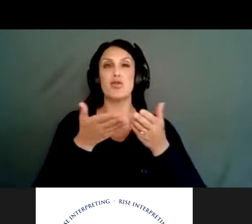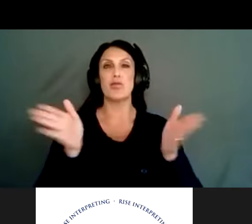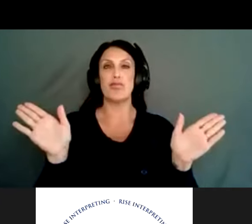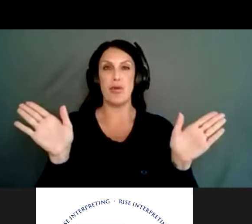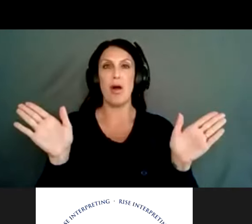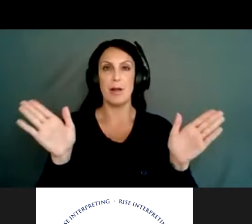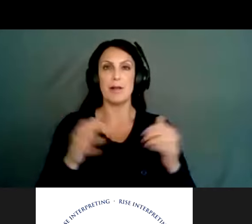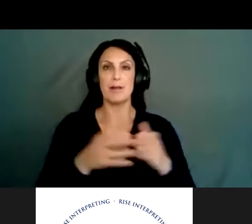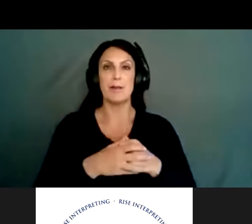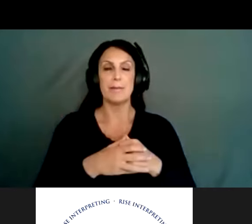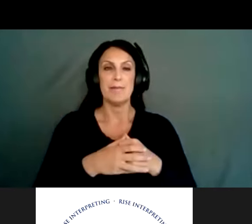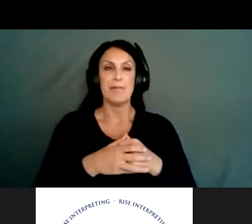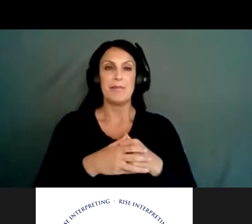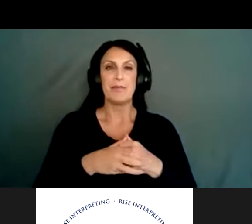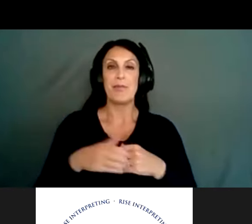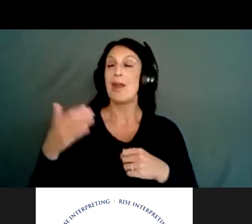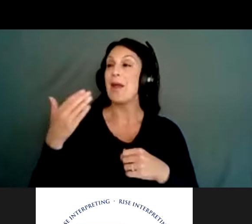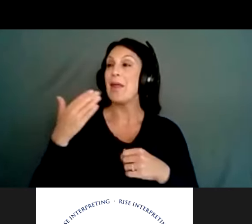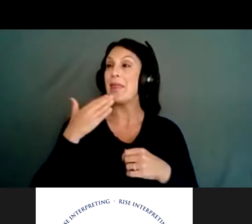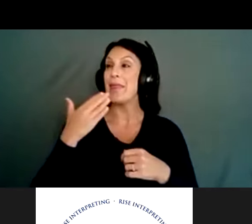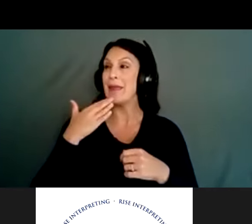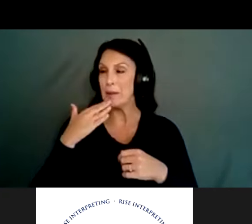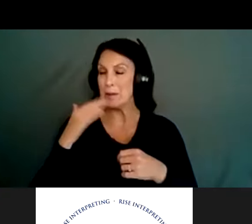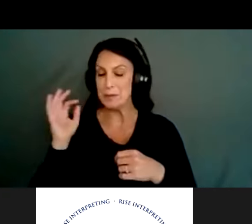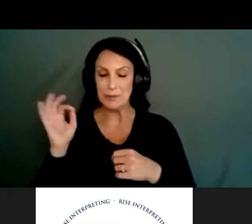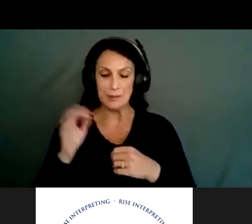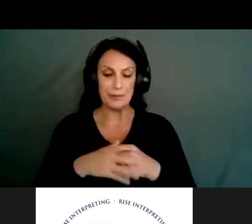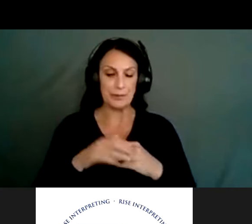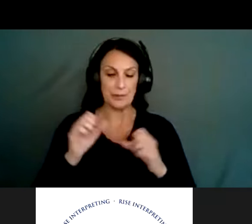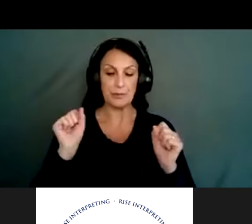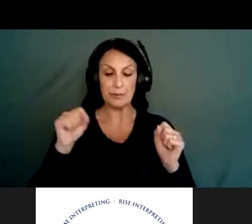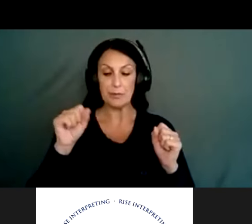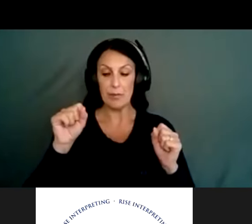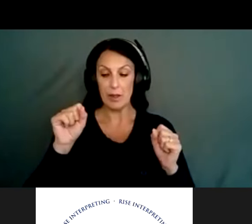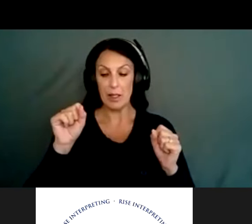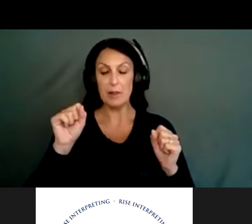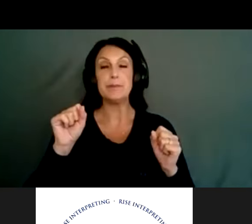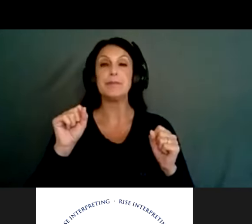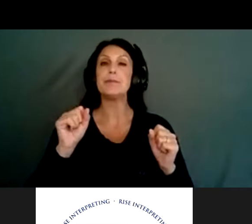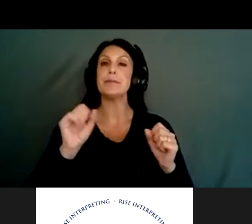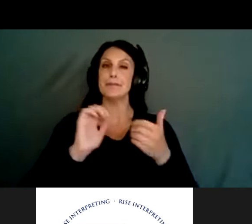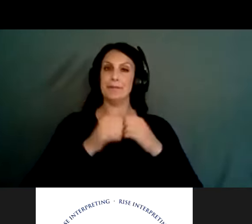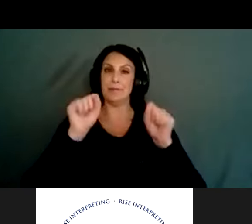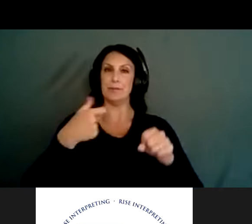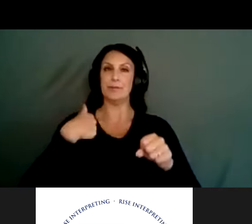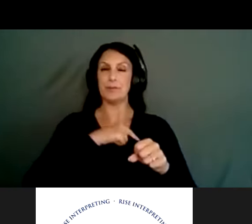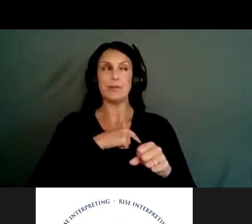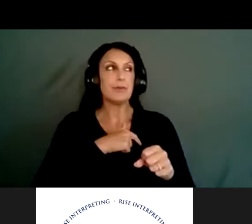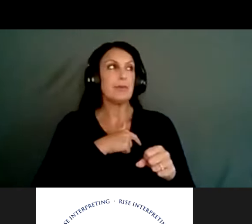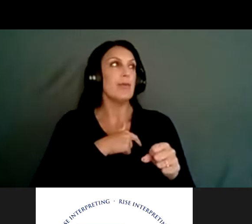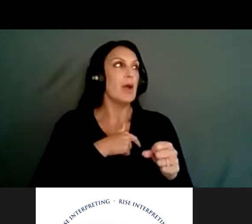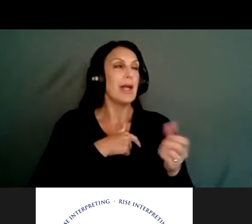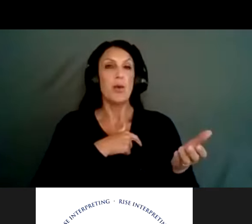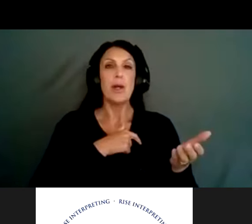Thank you, Jocelyn. Sorry to put you on the spot. Um, yes, definitely. We're, we are still kind of working on how can we have when someone